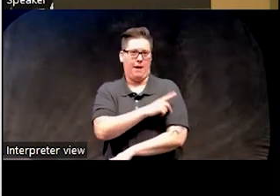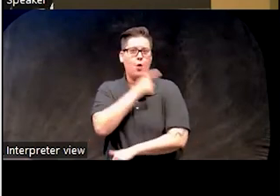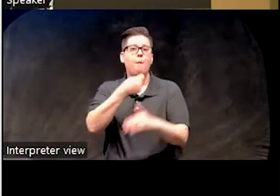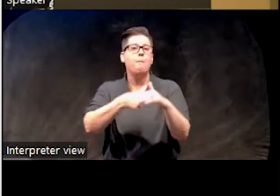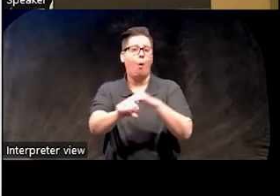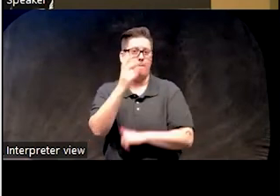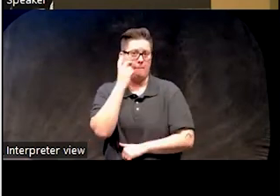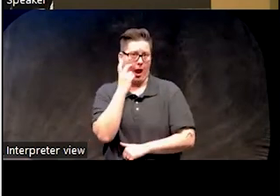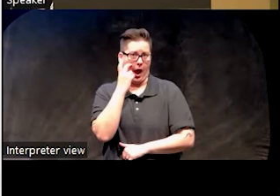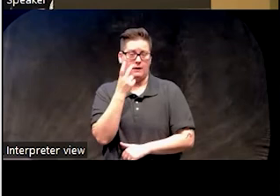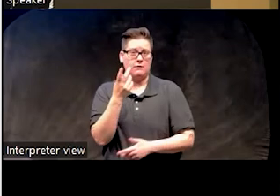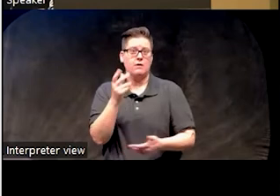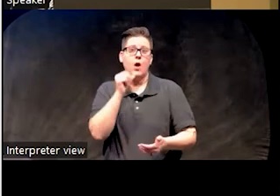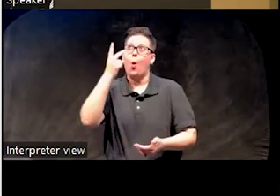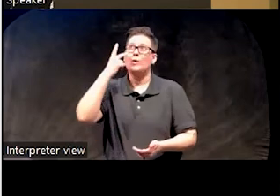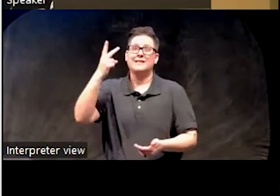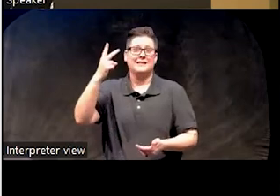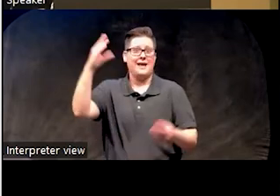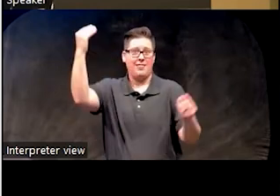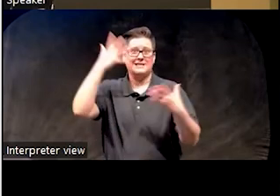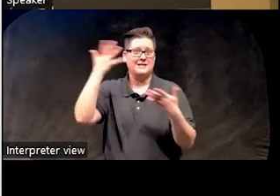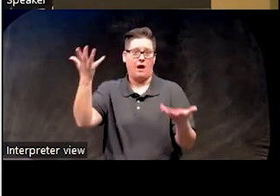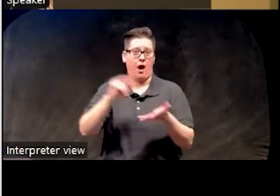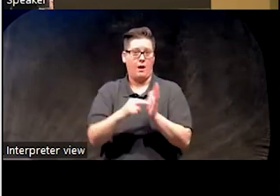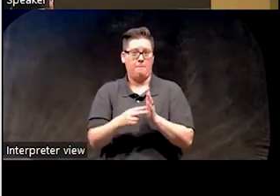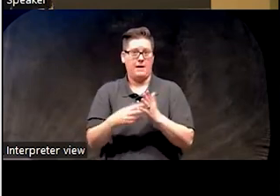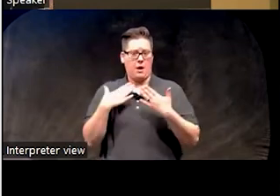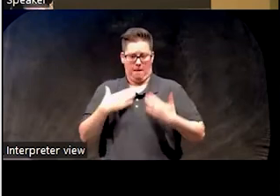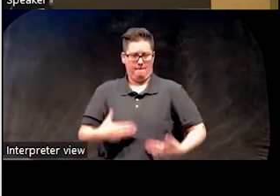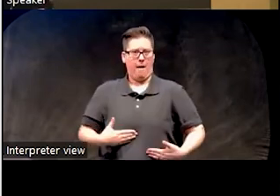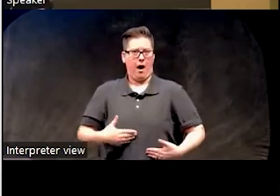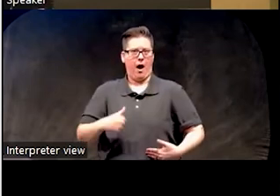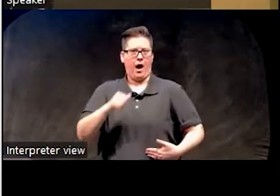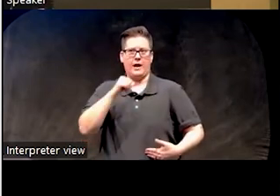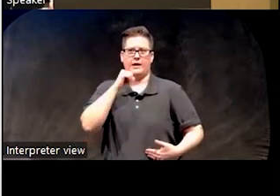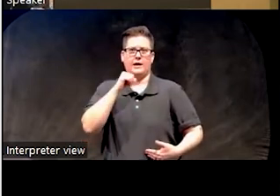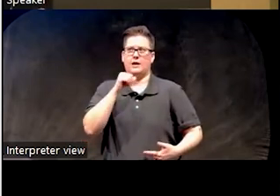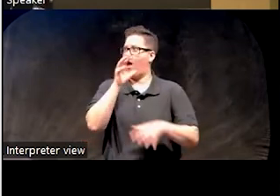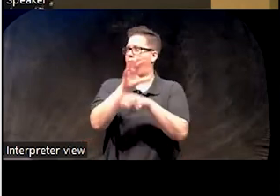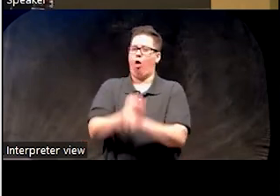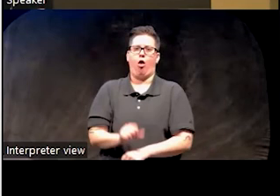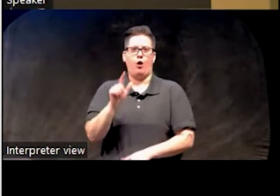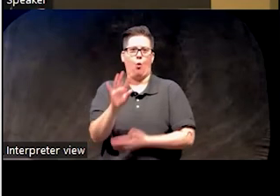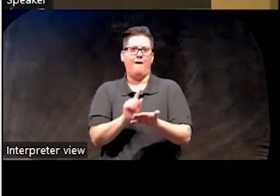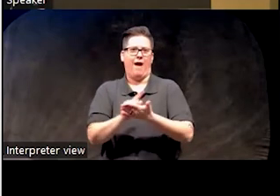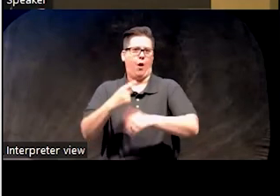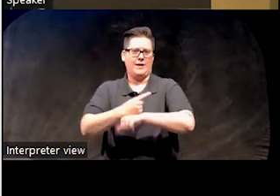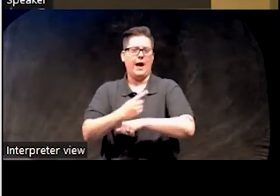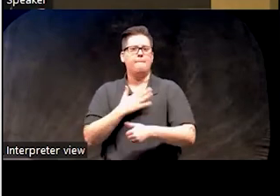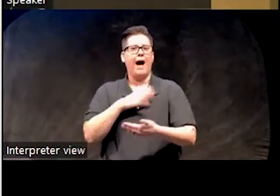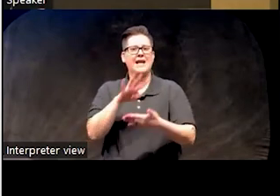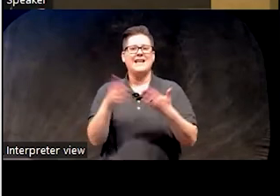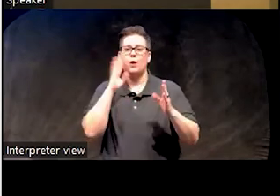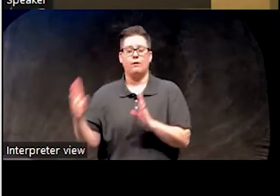entrained by daylight. Um, it's when your body isn't entrained to a normal 24 hour day and you're usually schedule